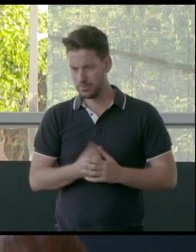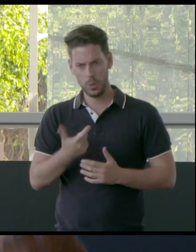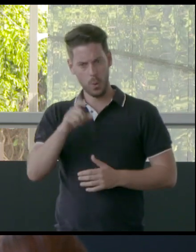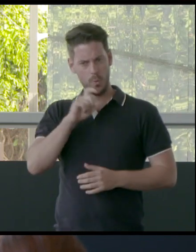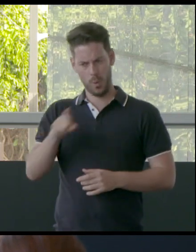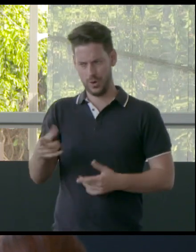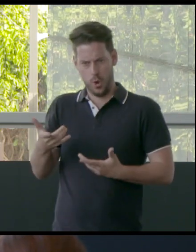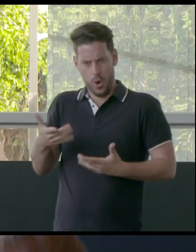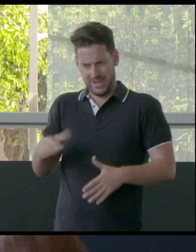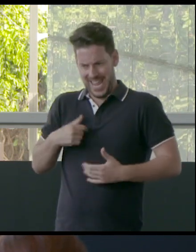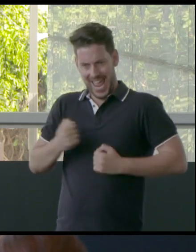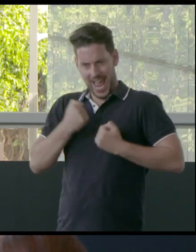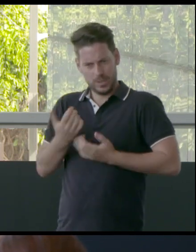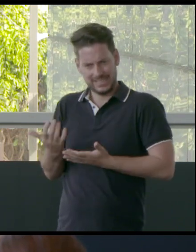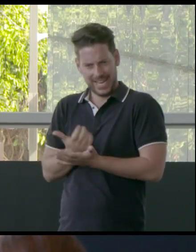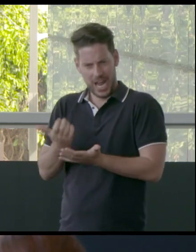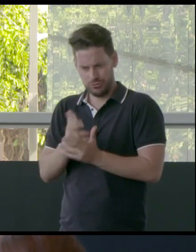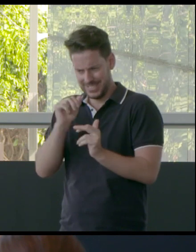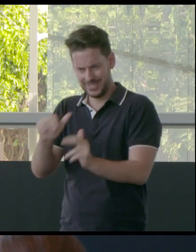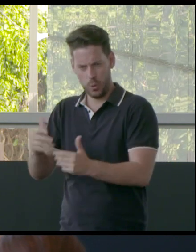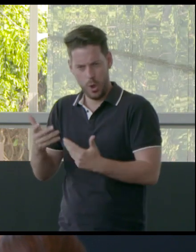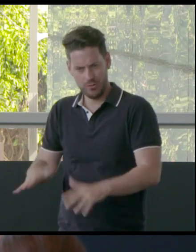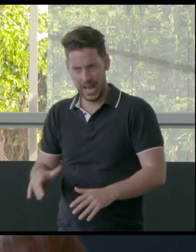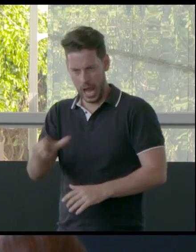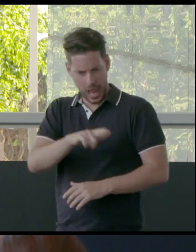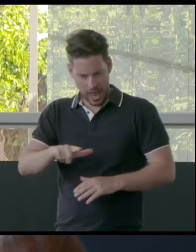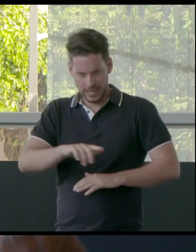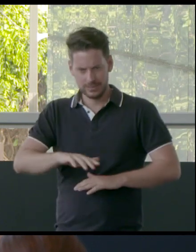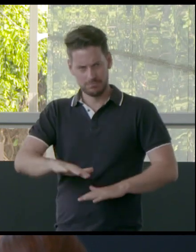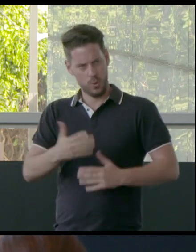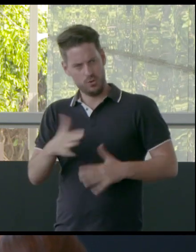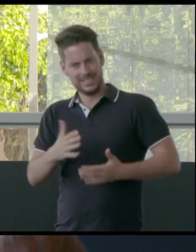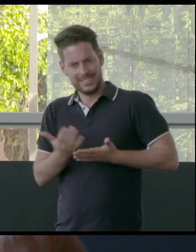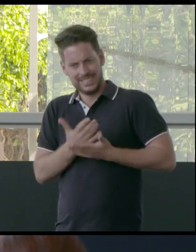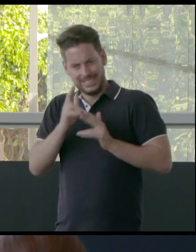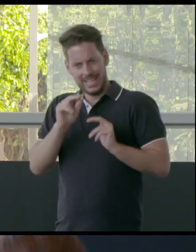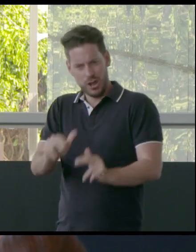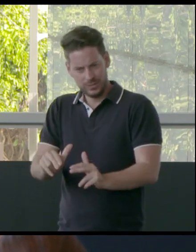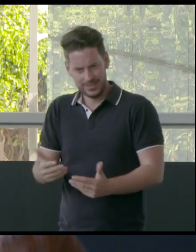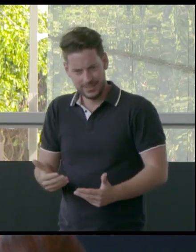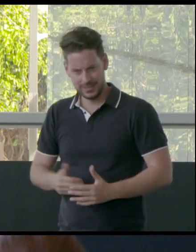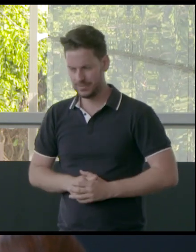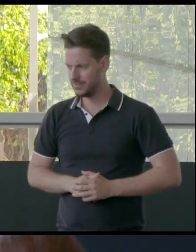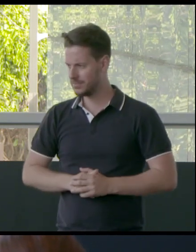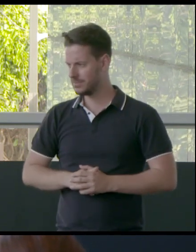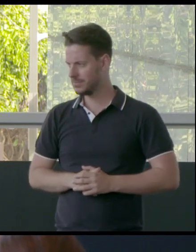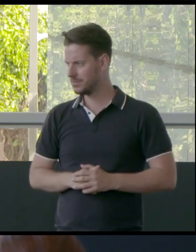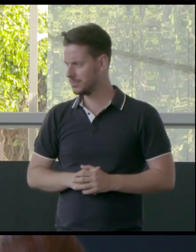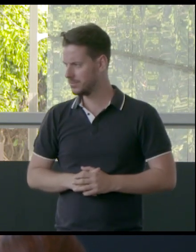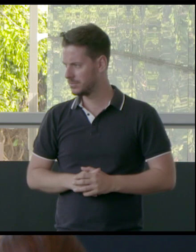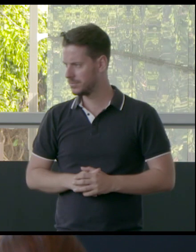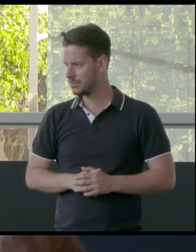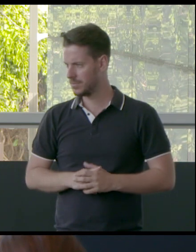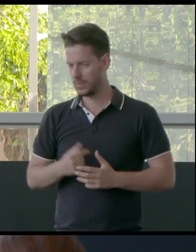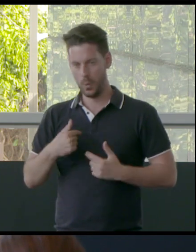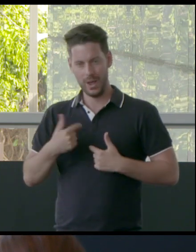water's already sacred. The land is already sacred. Maybe talk about that, Nicole, that, you know,